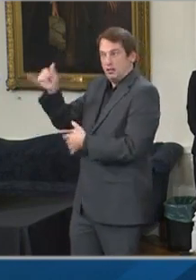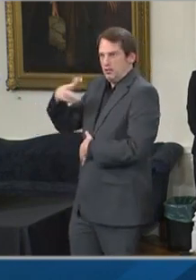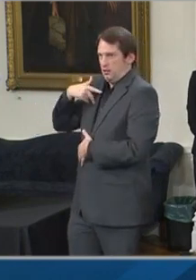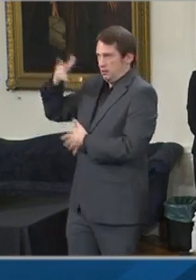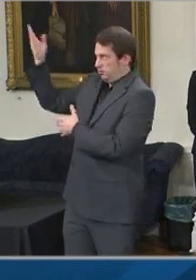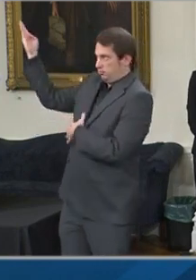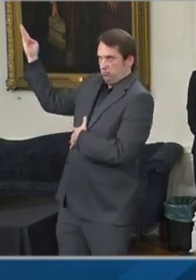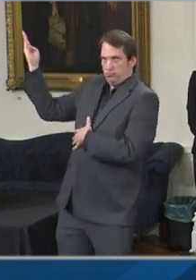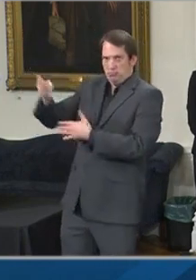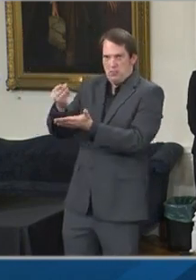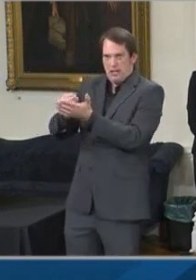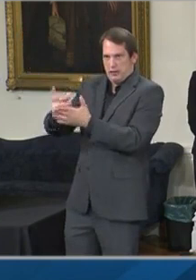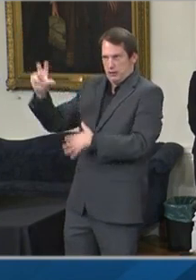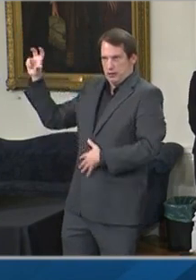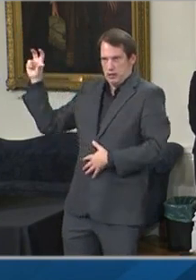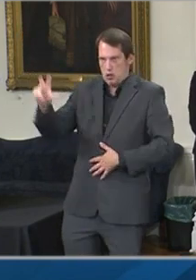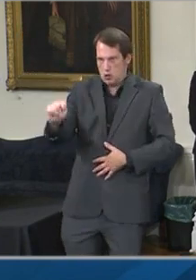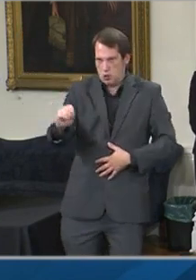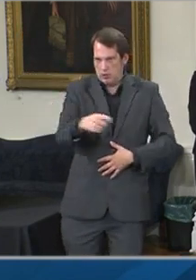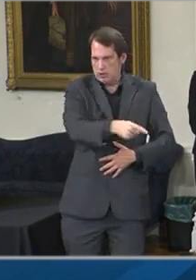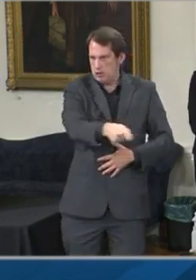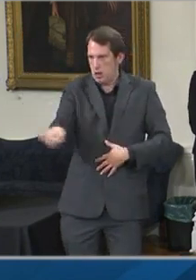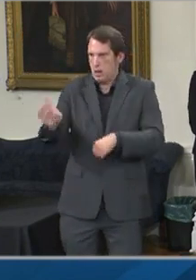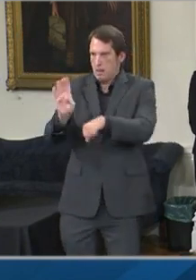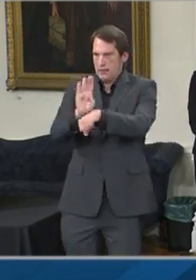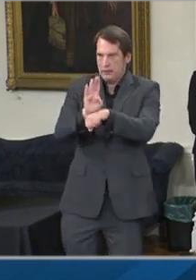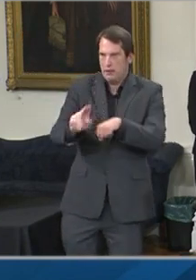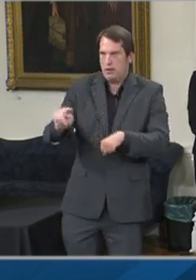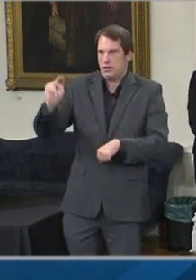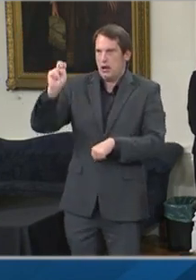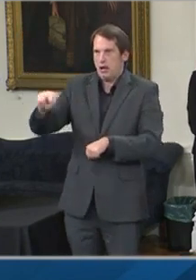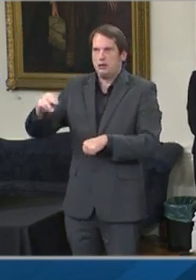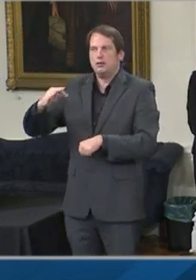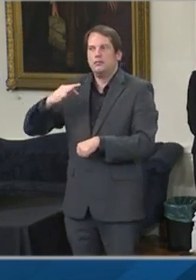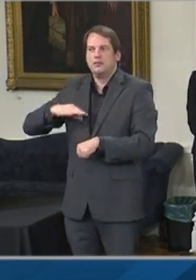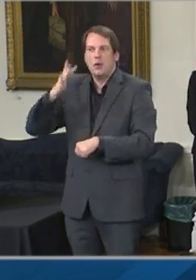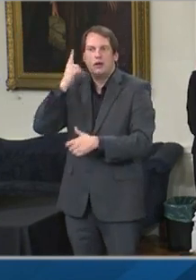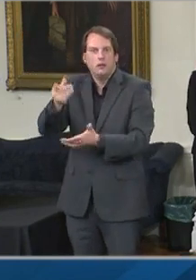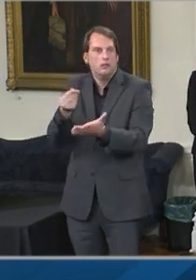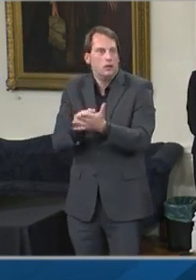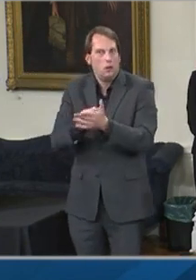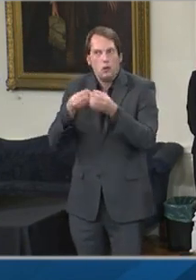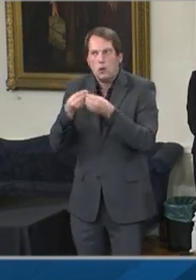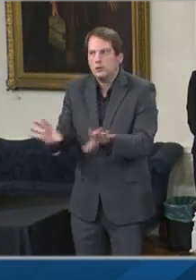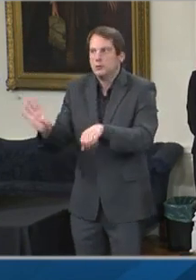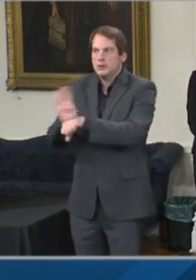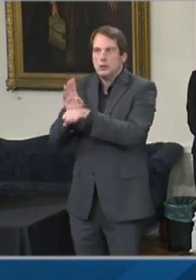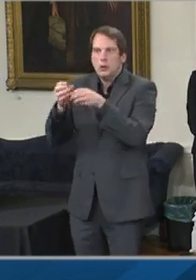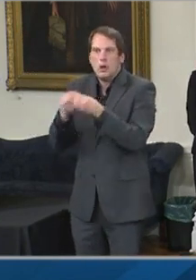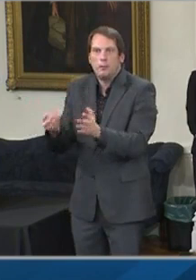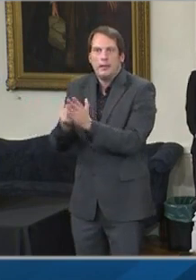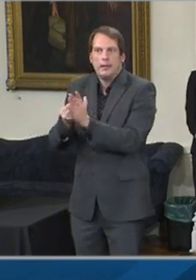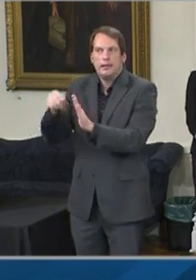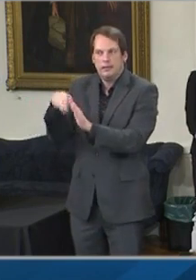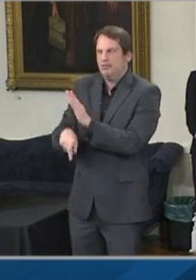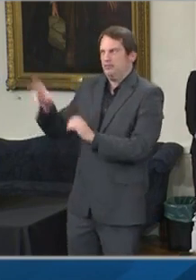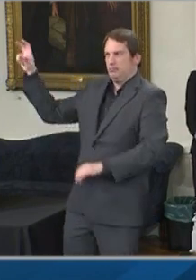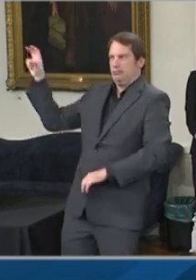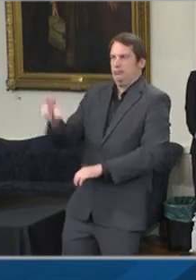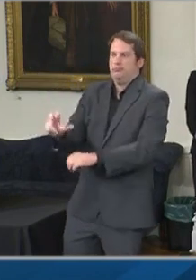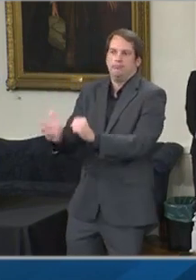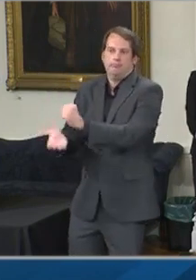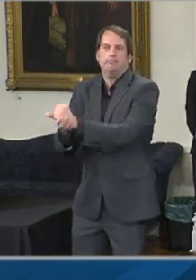-profits that have lost revenue because of the COVID-19 pandemic. This $50 million represents the third